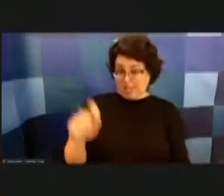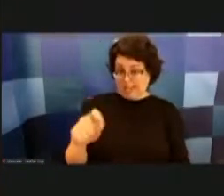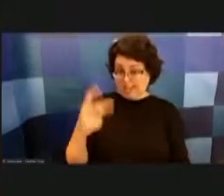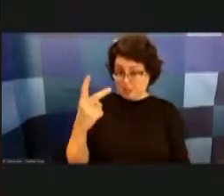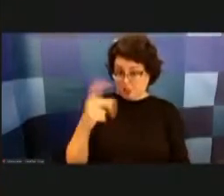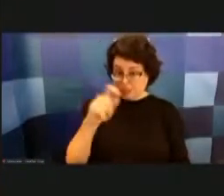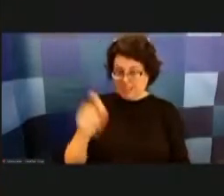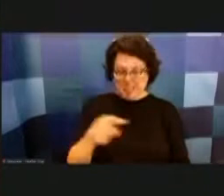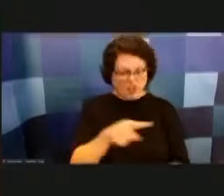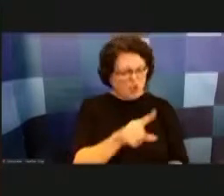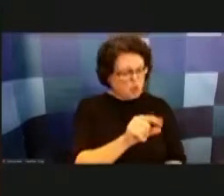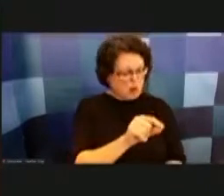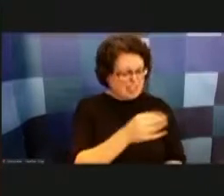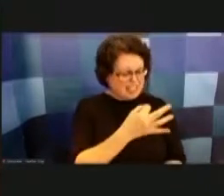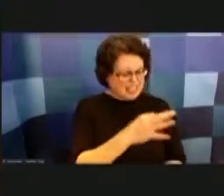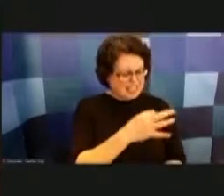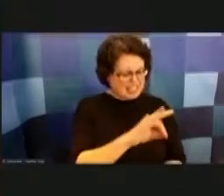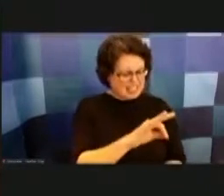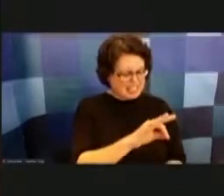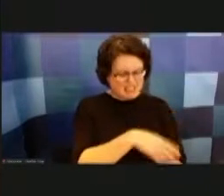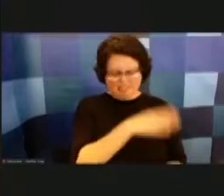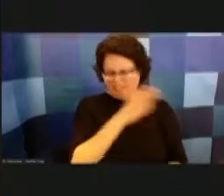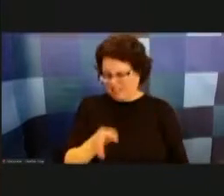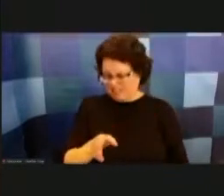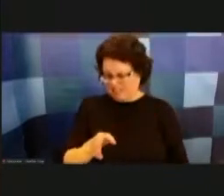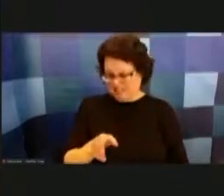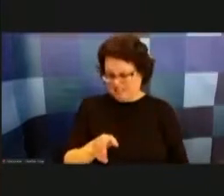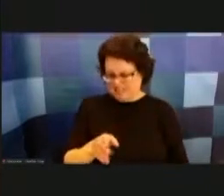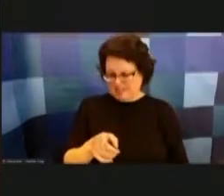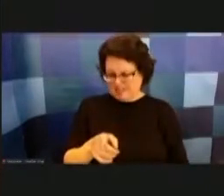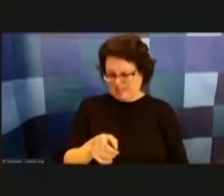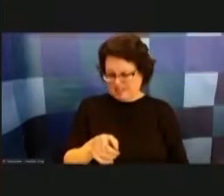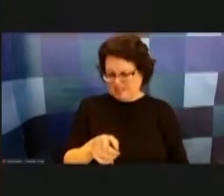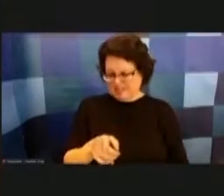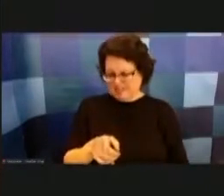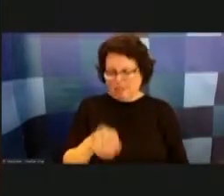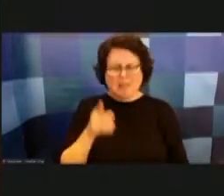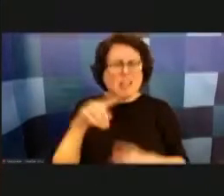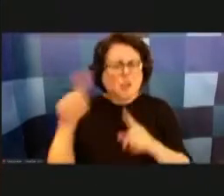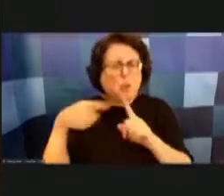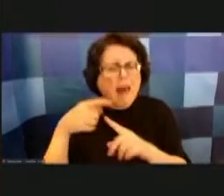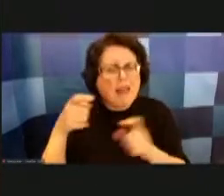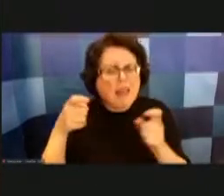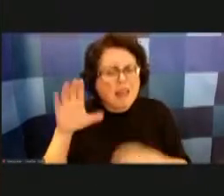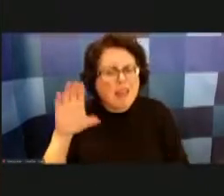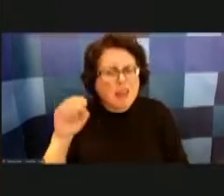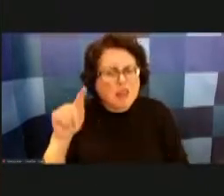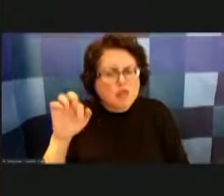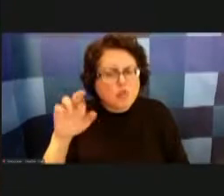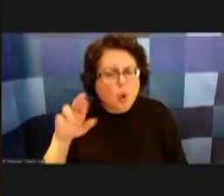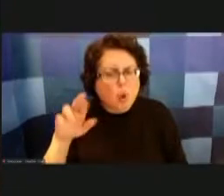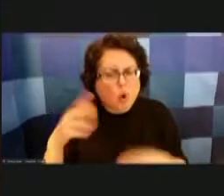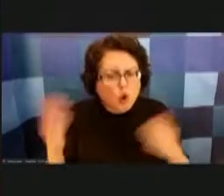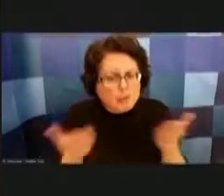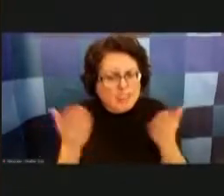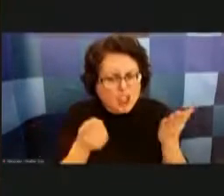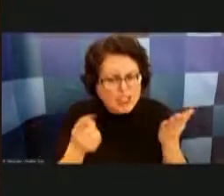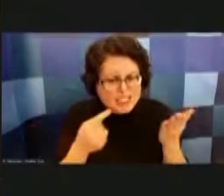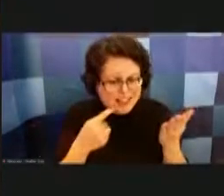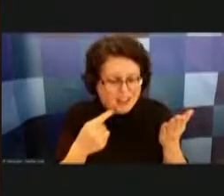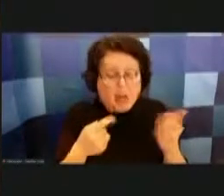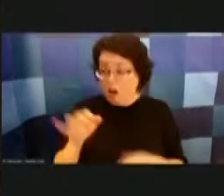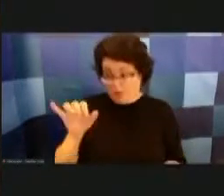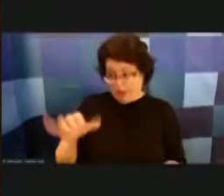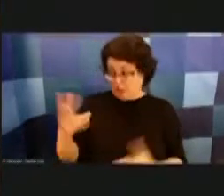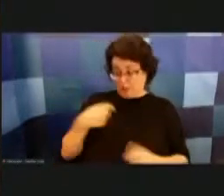is it because whenever the controller was here he was saying that was yes i thought that's that's what i'm saying those those are the